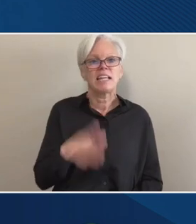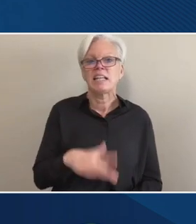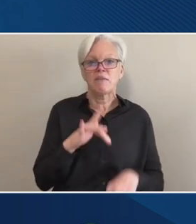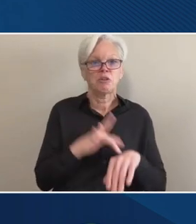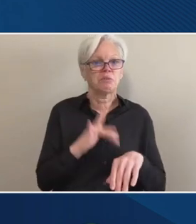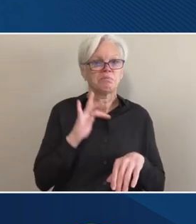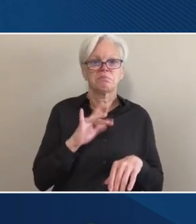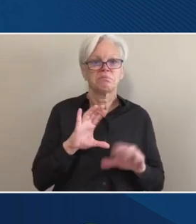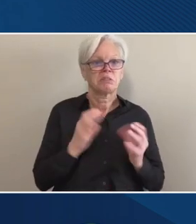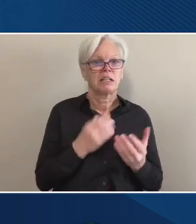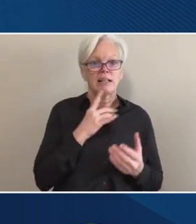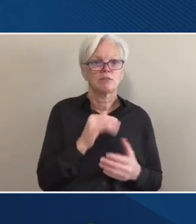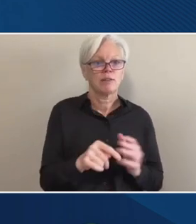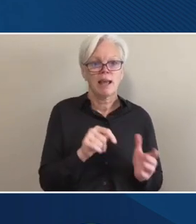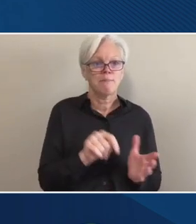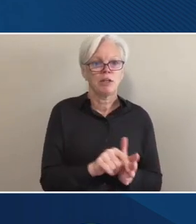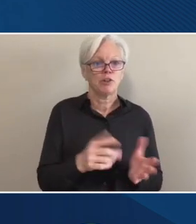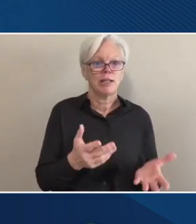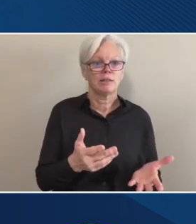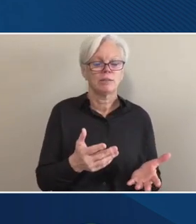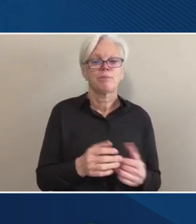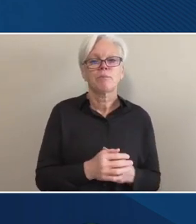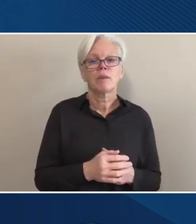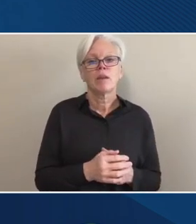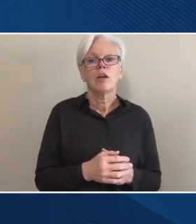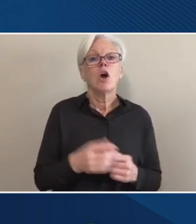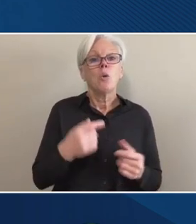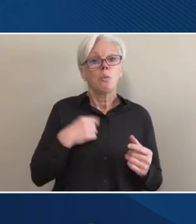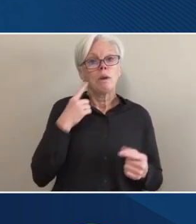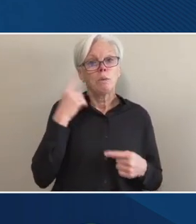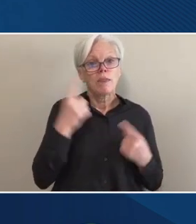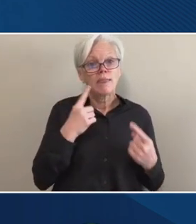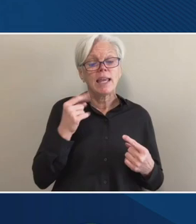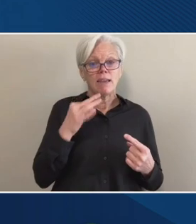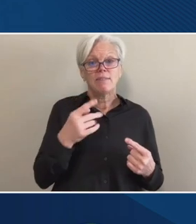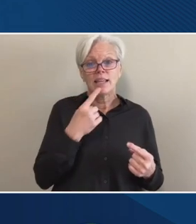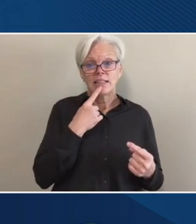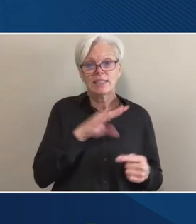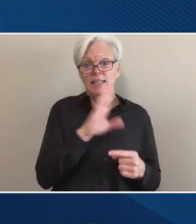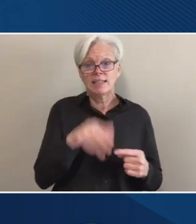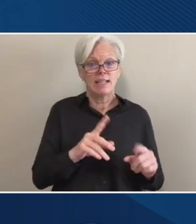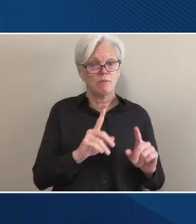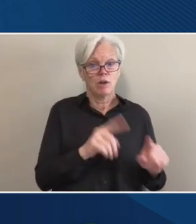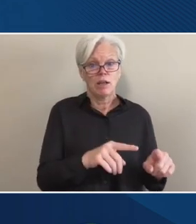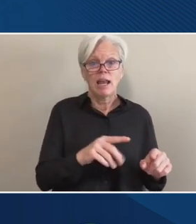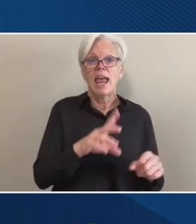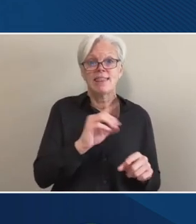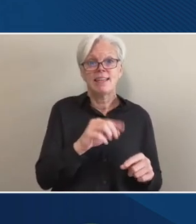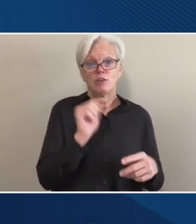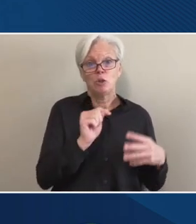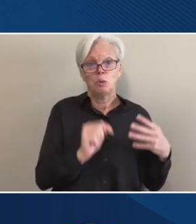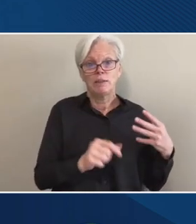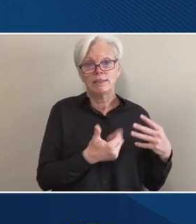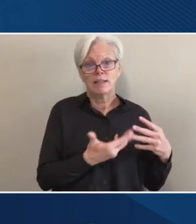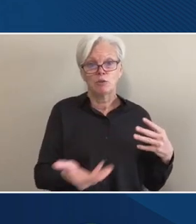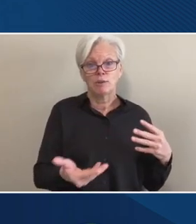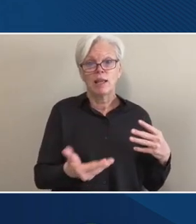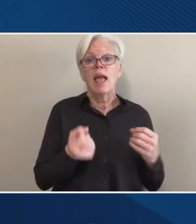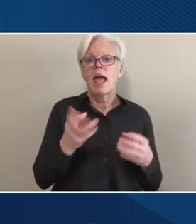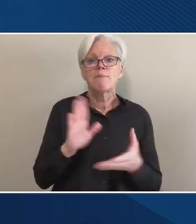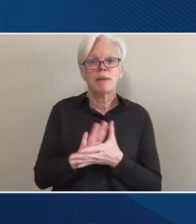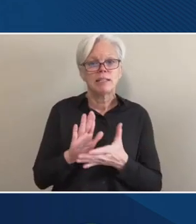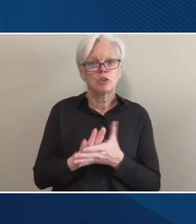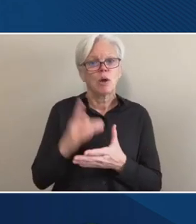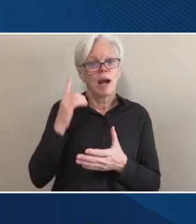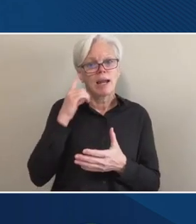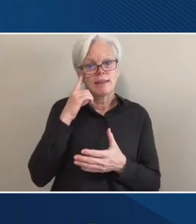this period. Uh, and what we had in mind is that if they say the latter and they do all of these other things, which many schools I don't think would,